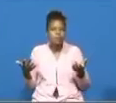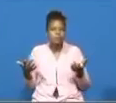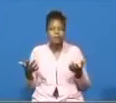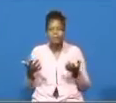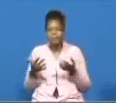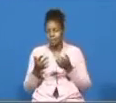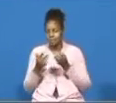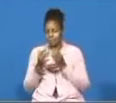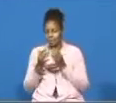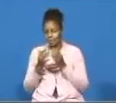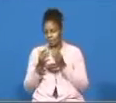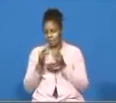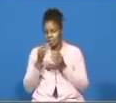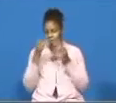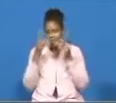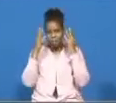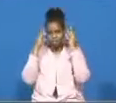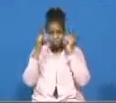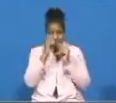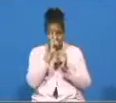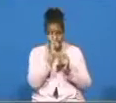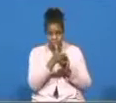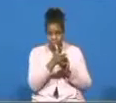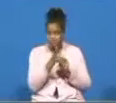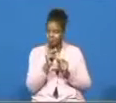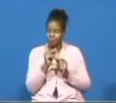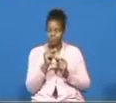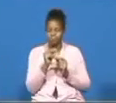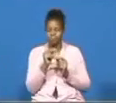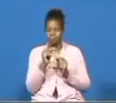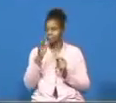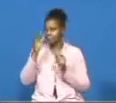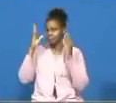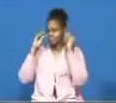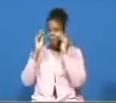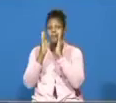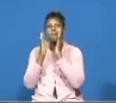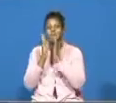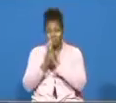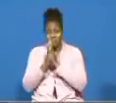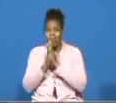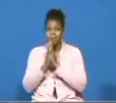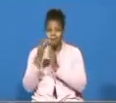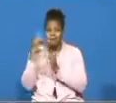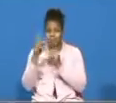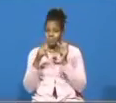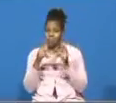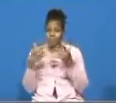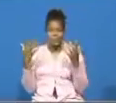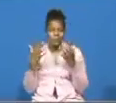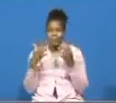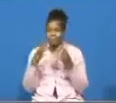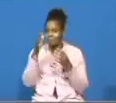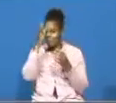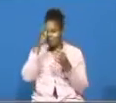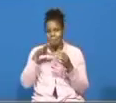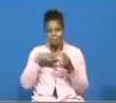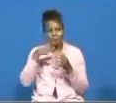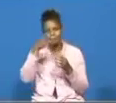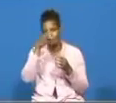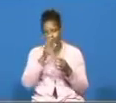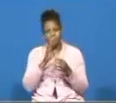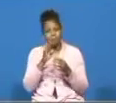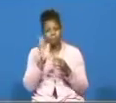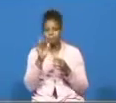for the people what a man of god hear me somebody as a leader of